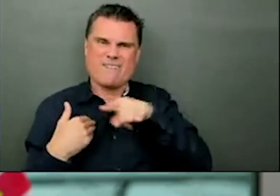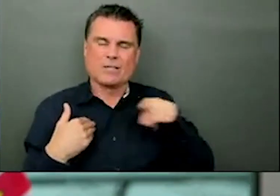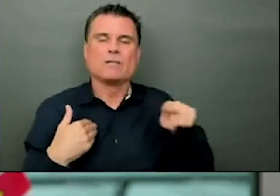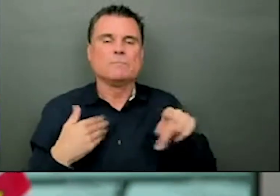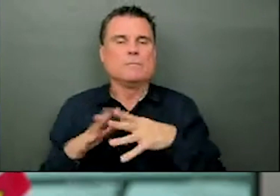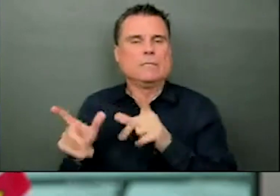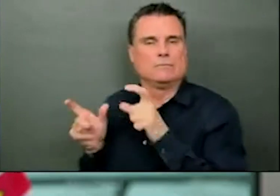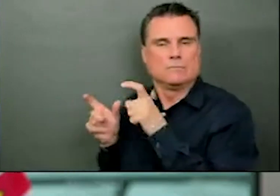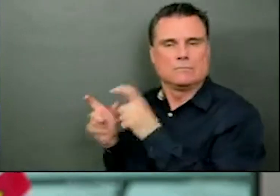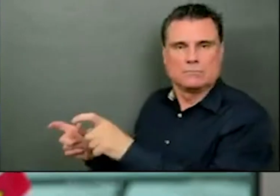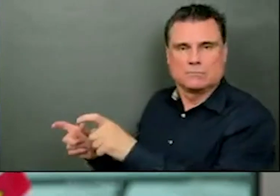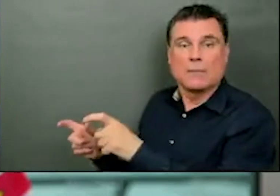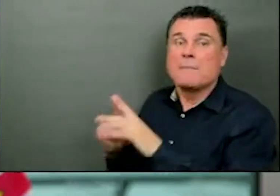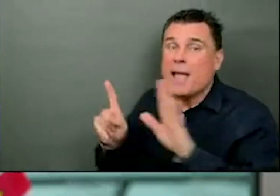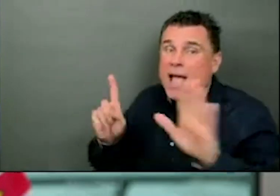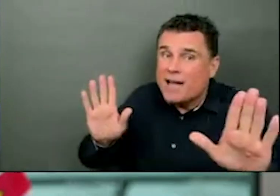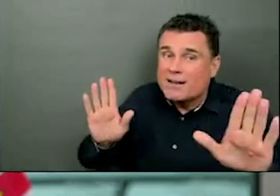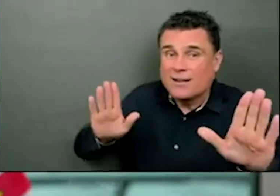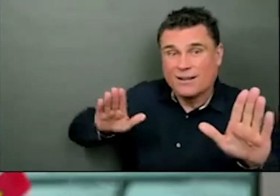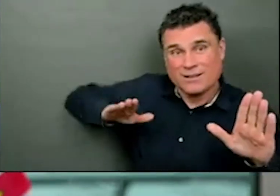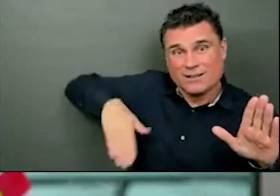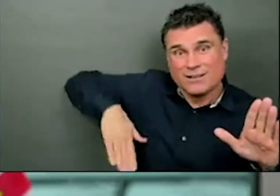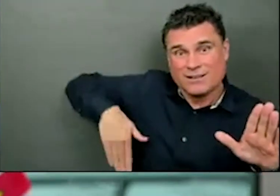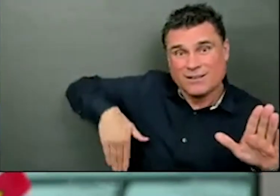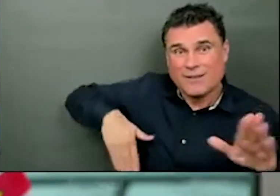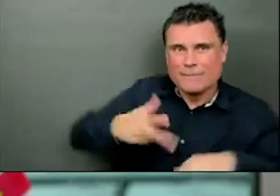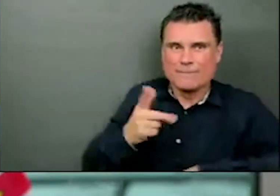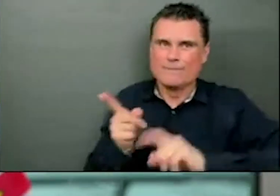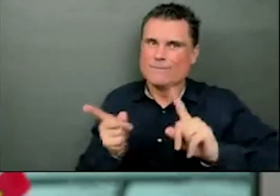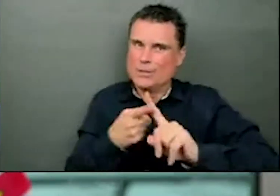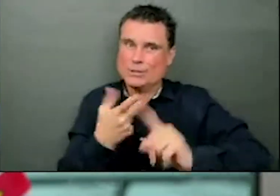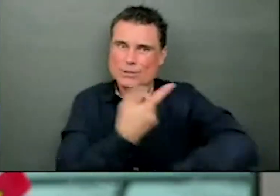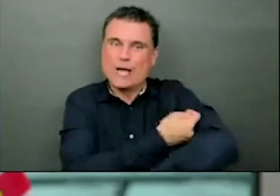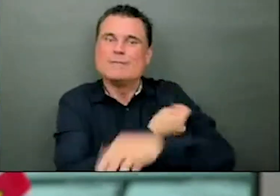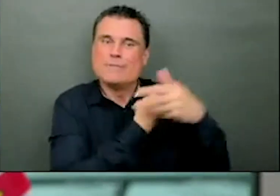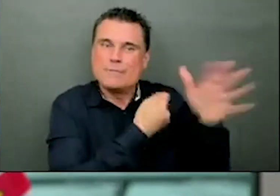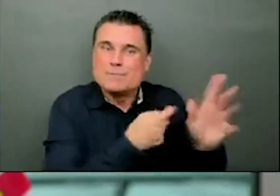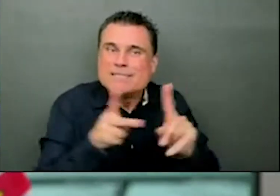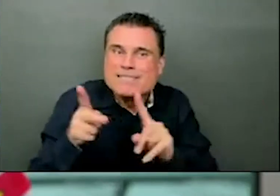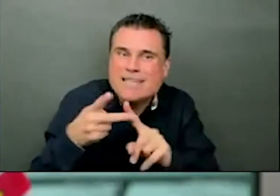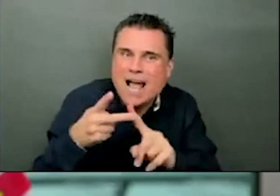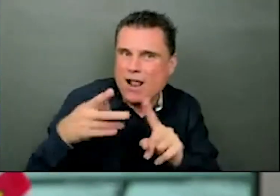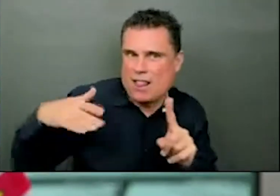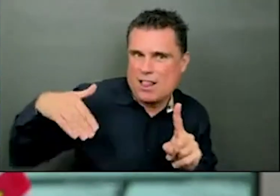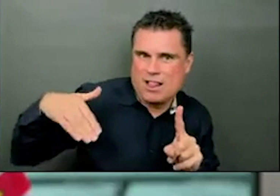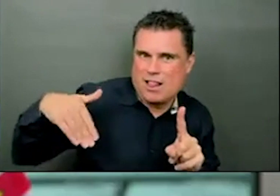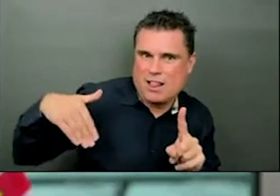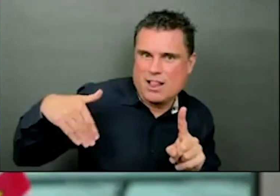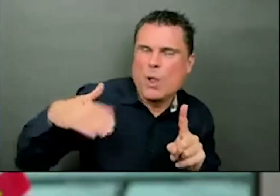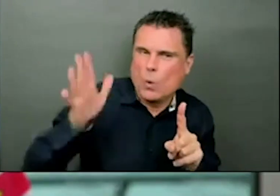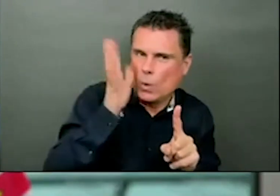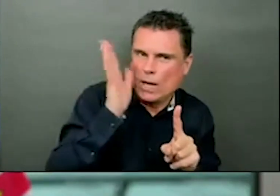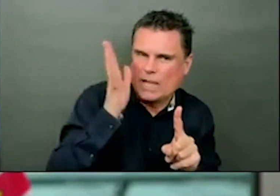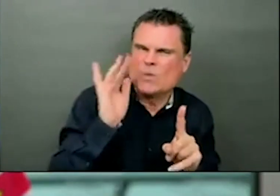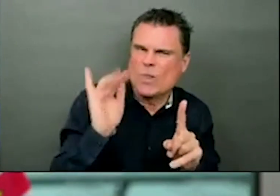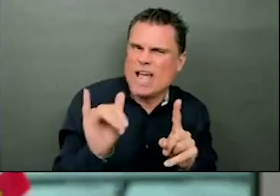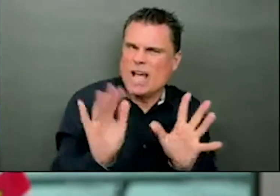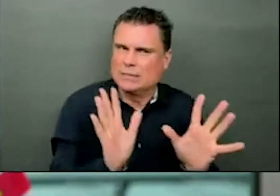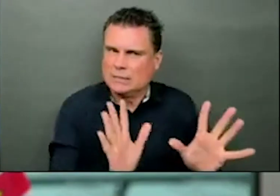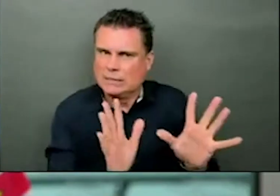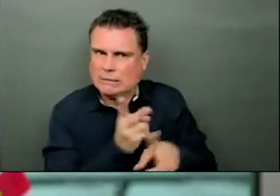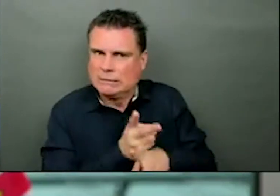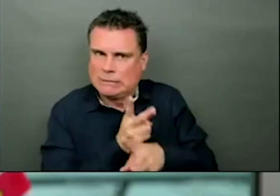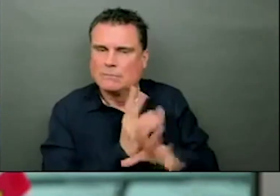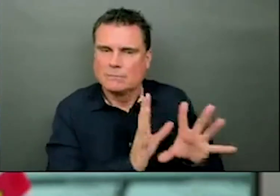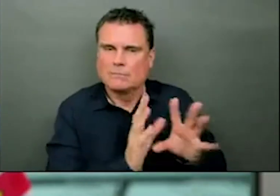dose which gives us longer-lasting immunity, we know that. We still don't know how long that is yet. But that's what we need